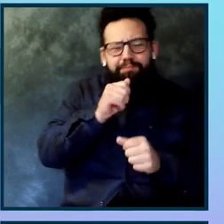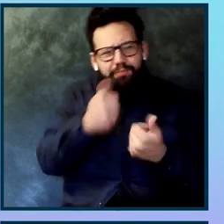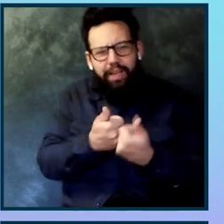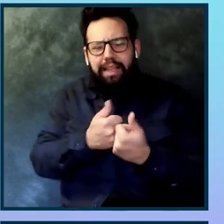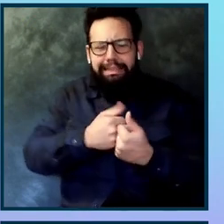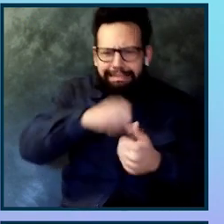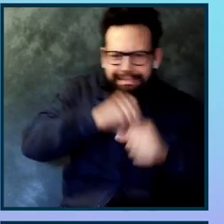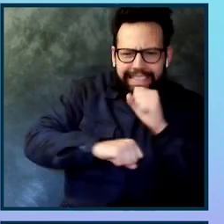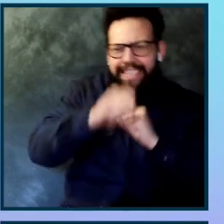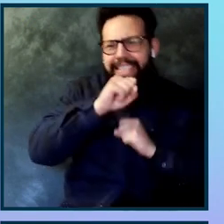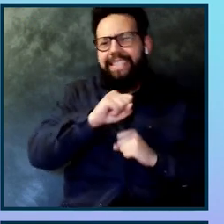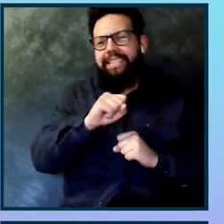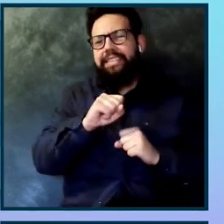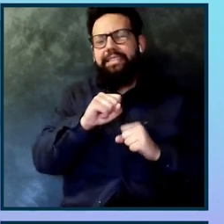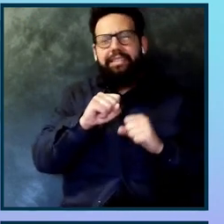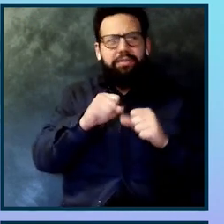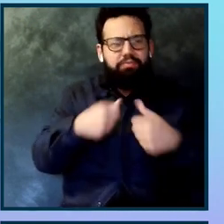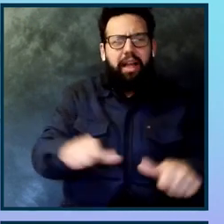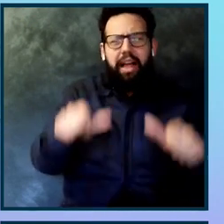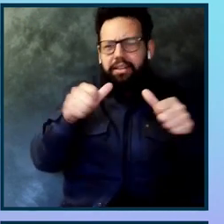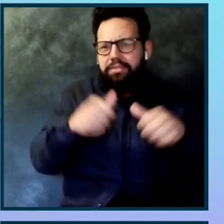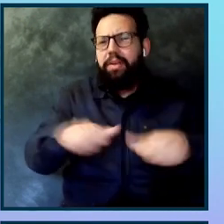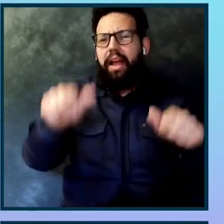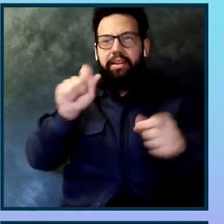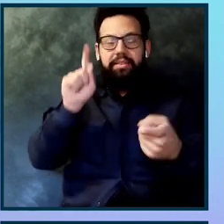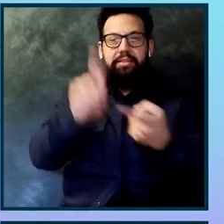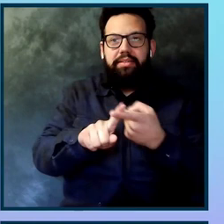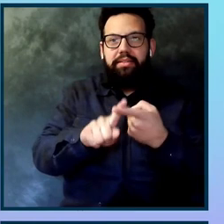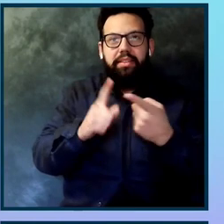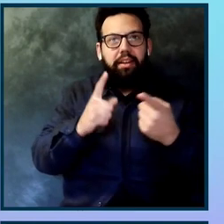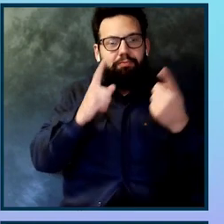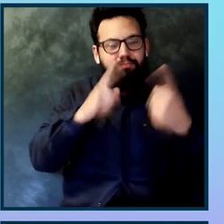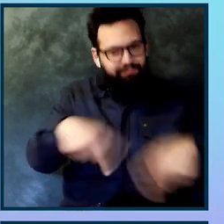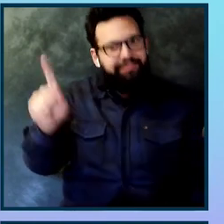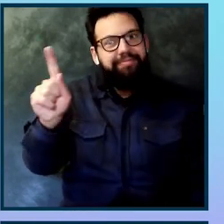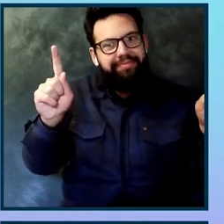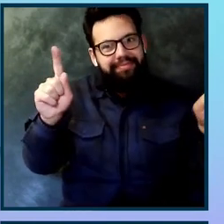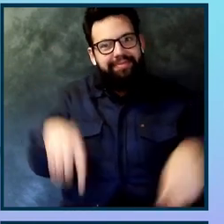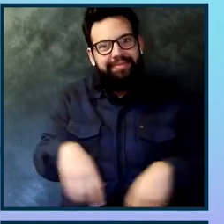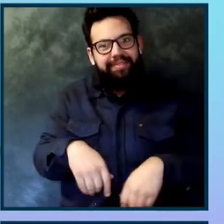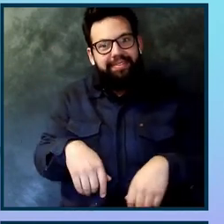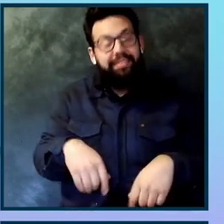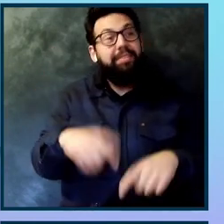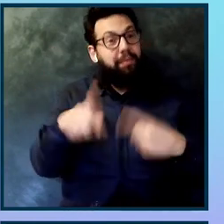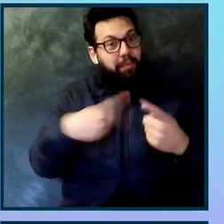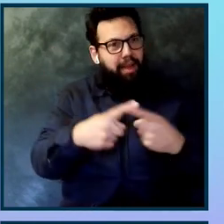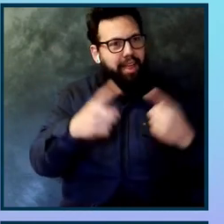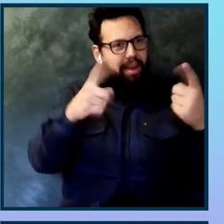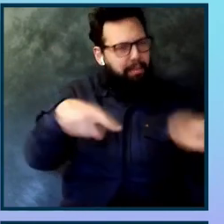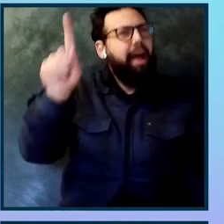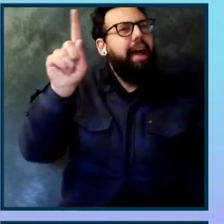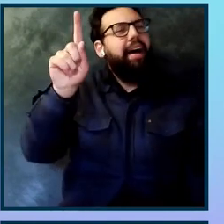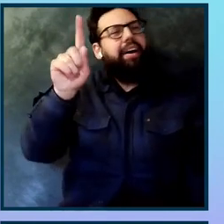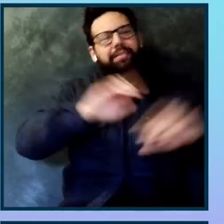they persist until they get it right. And then they reach their goal, they come back, and they share what they have learned